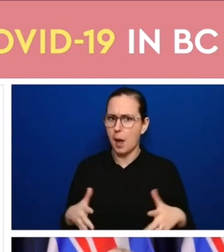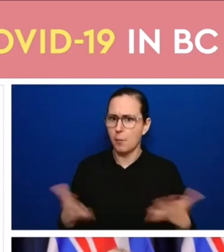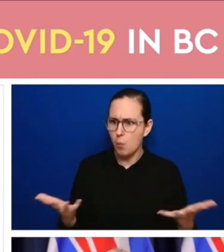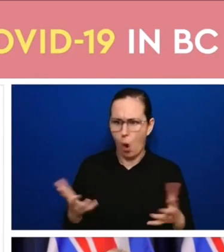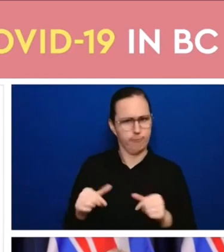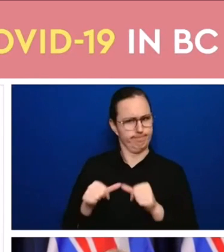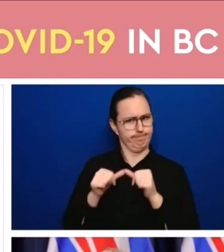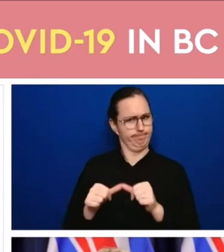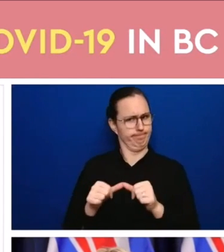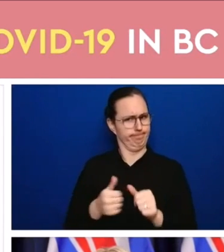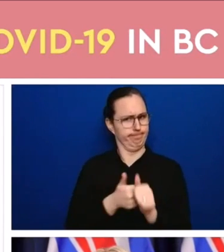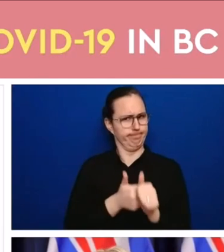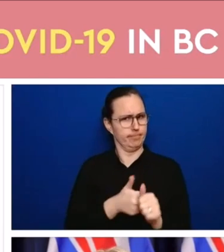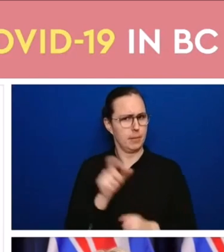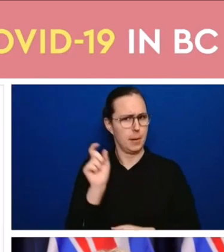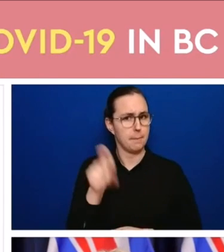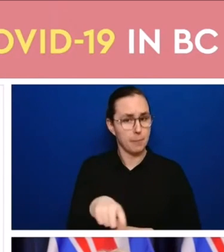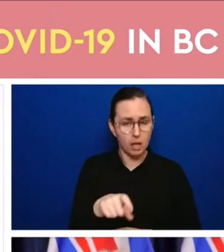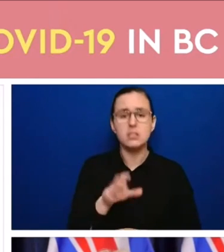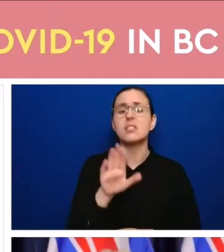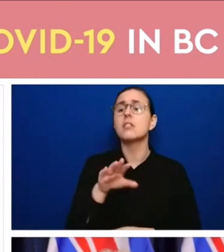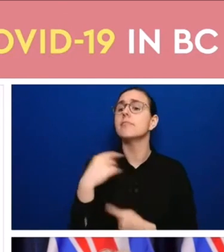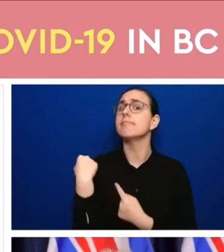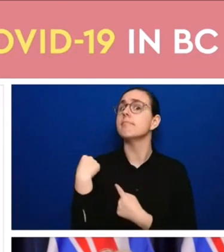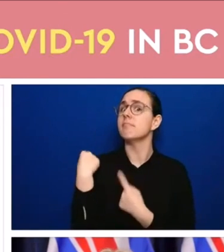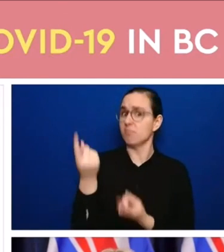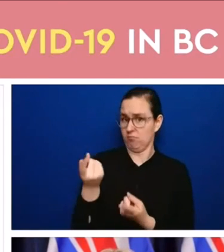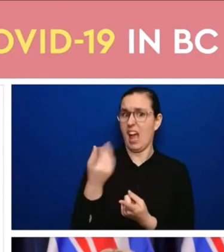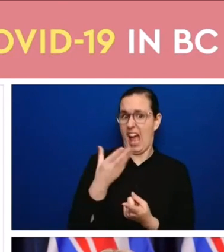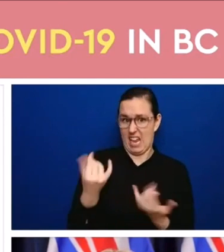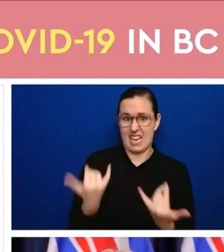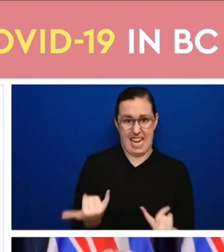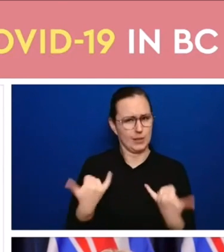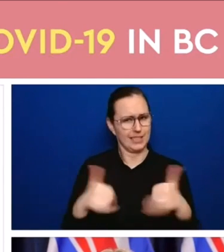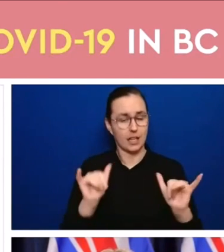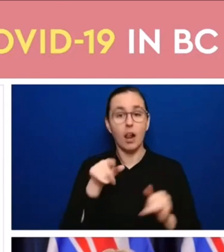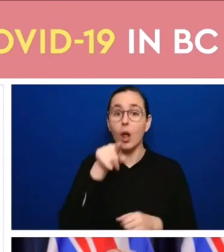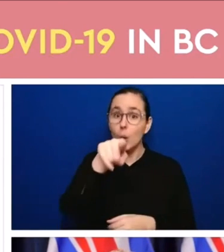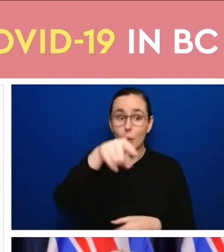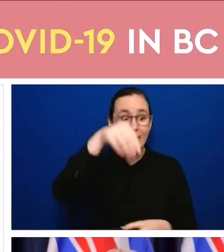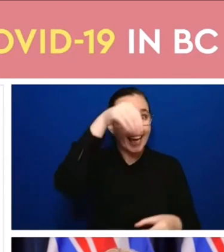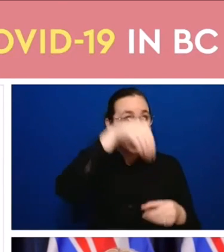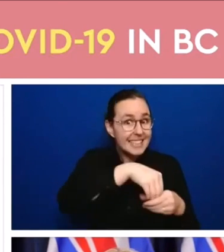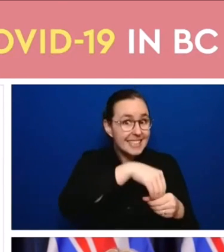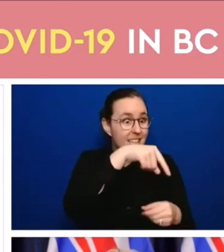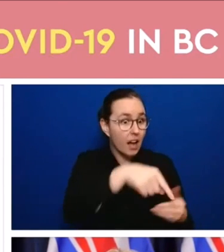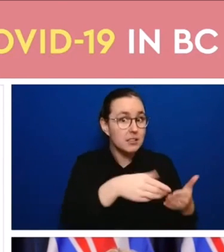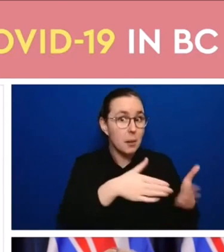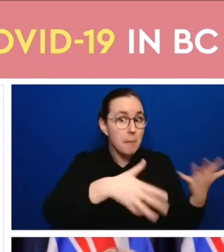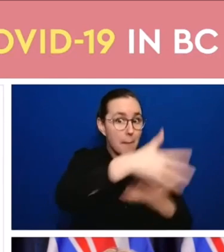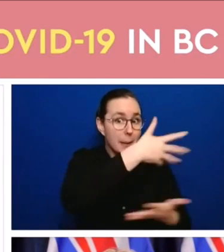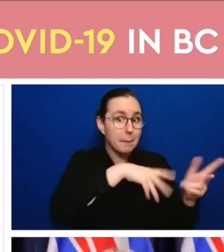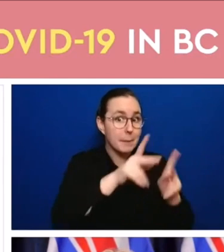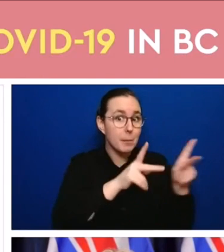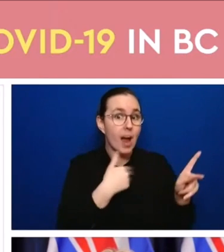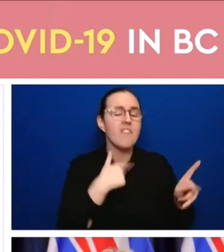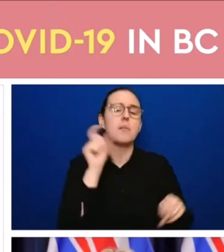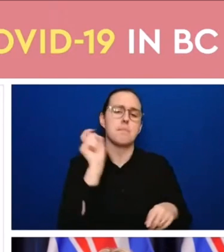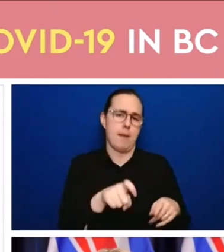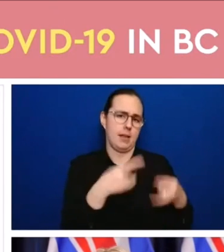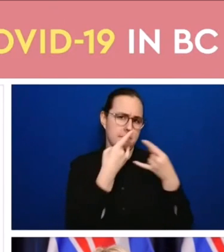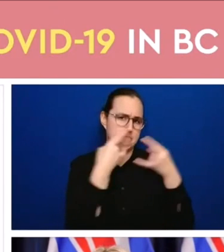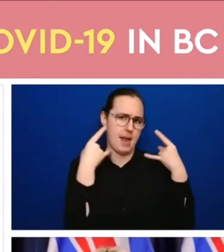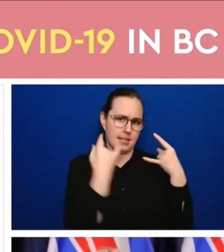continue for now are our mask mandate in indoor public spaces when we have this amount of transmission in our